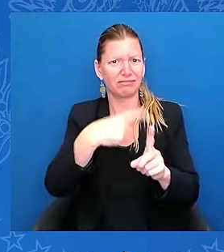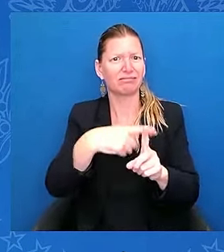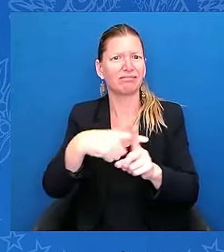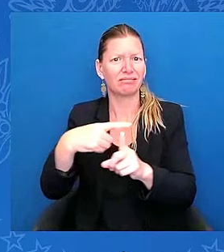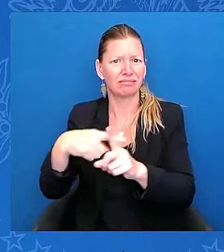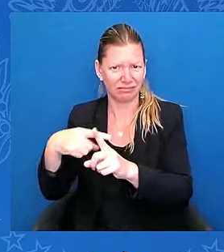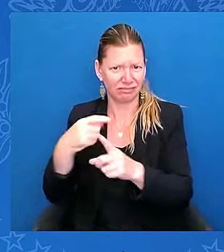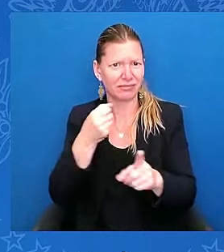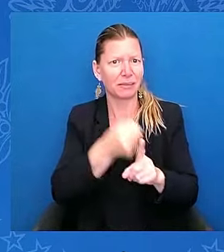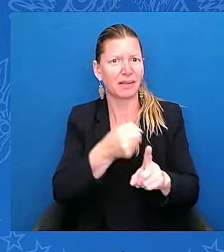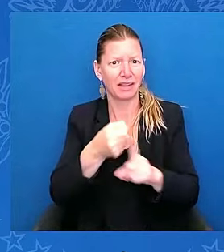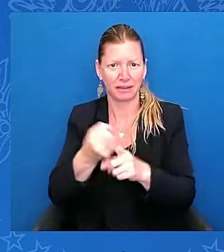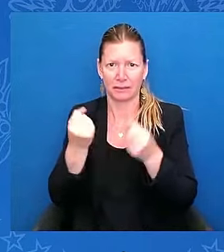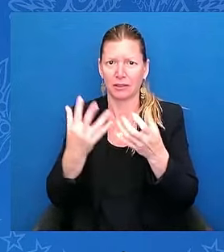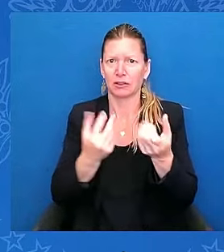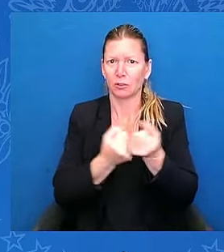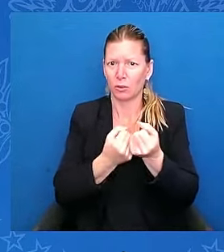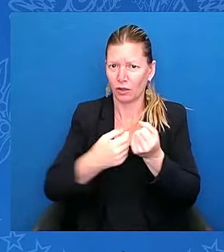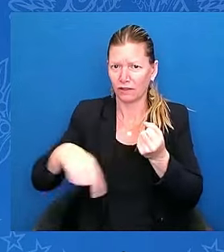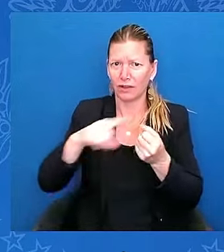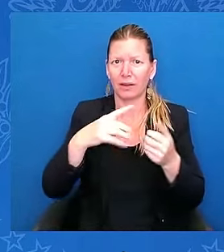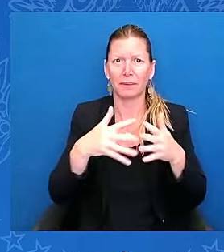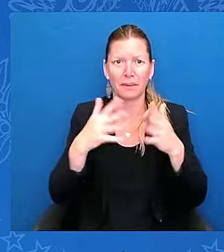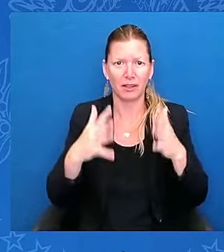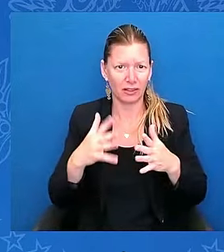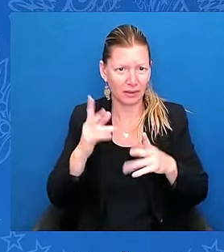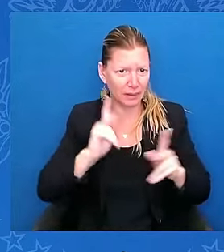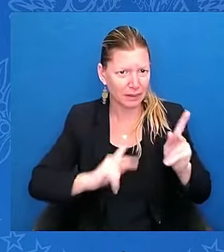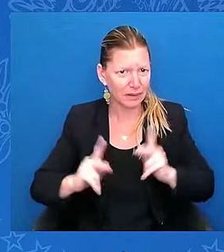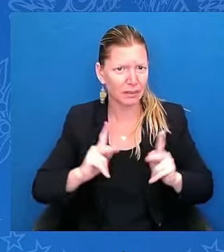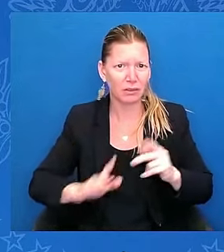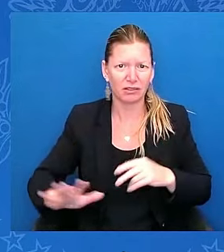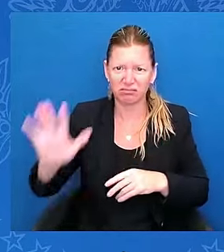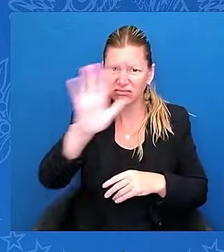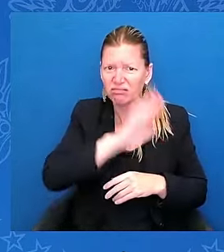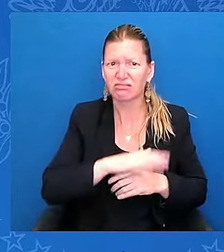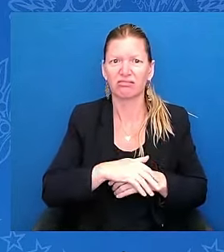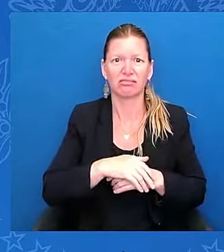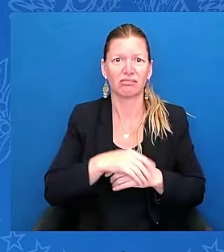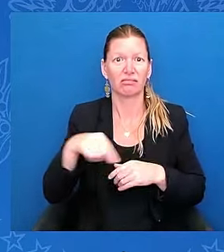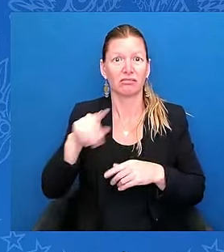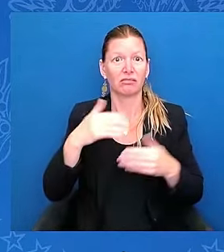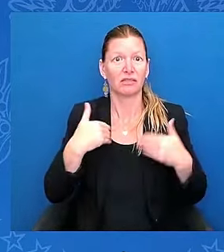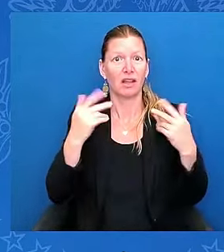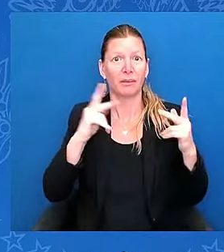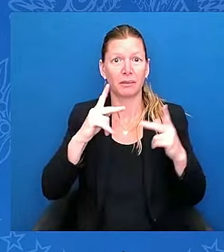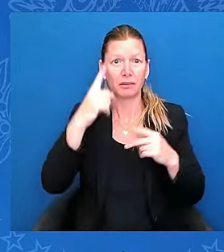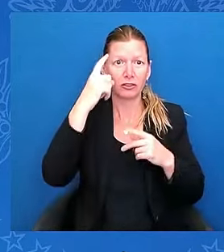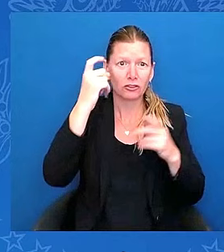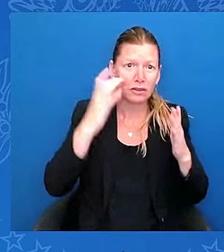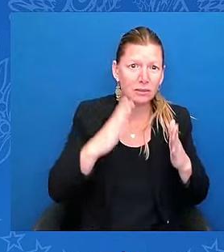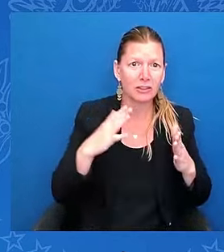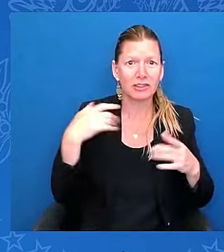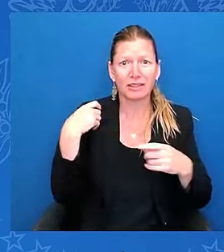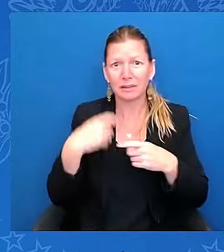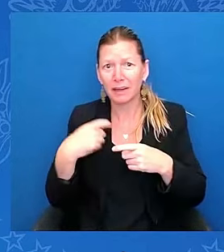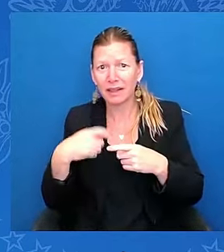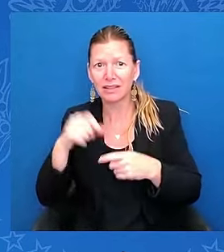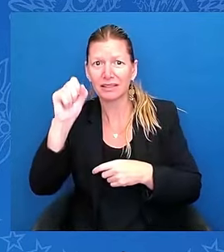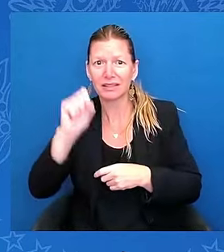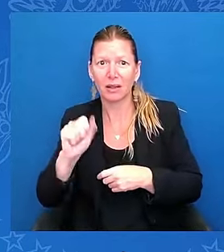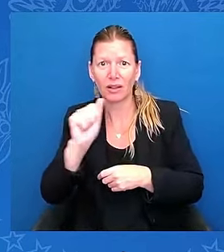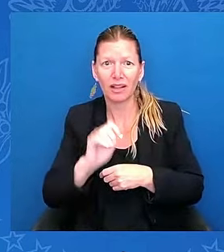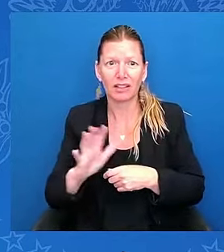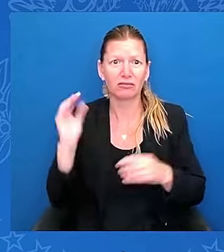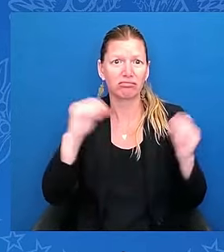Hispanics, South Asians, and more who came to America as children only know America as their home and have been able to live and learn out of the shadows